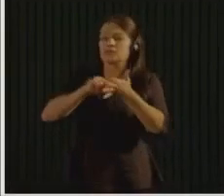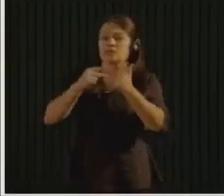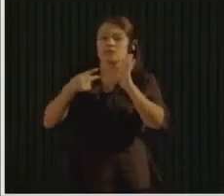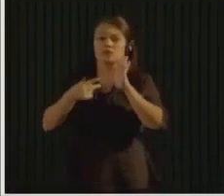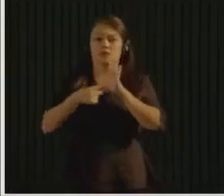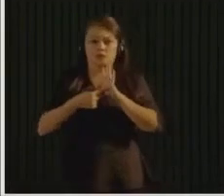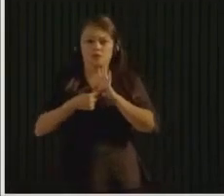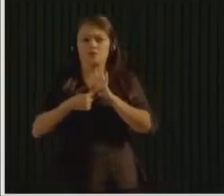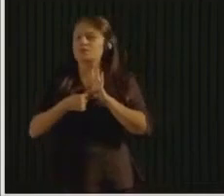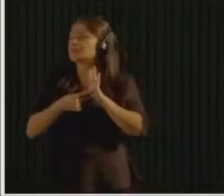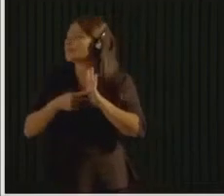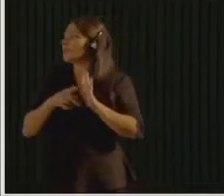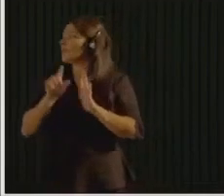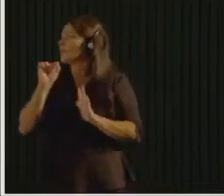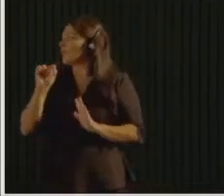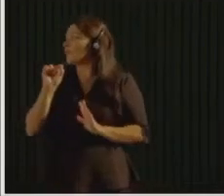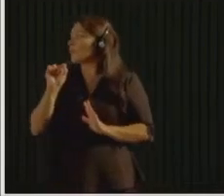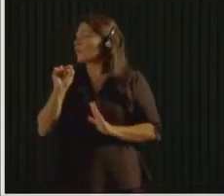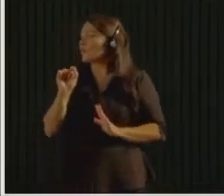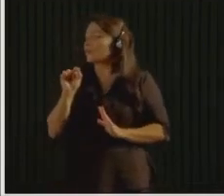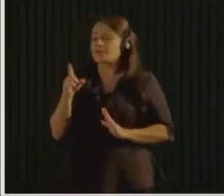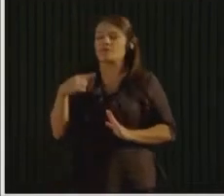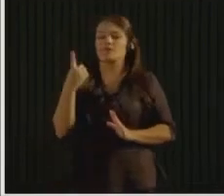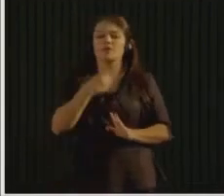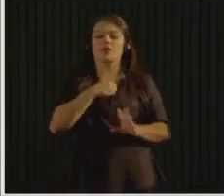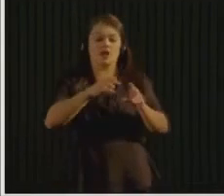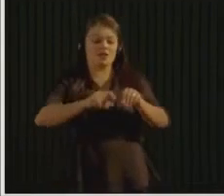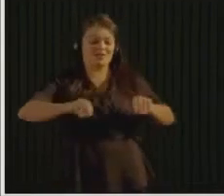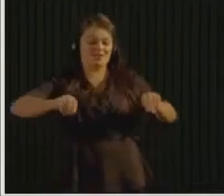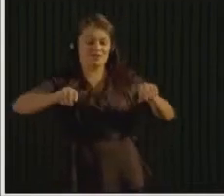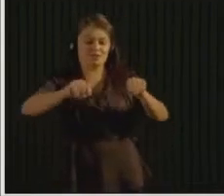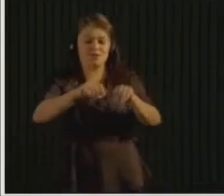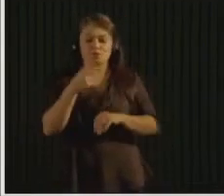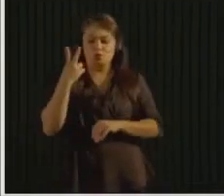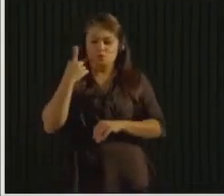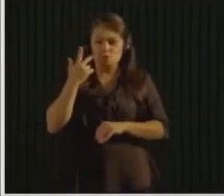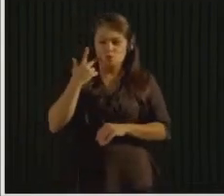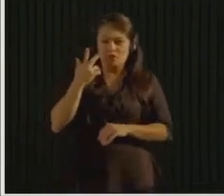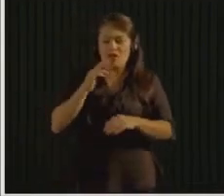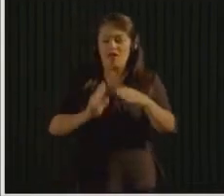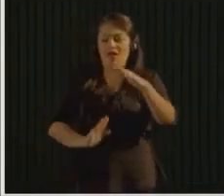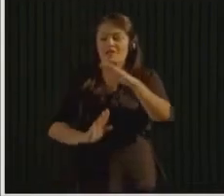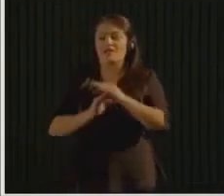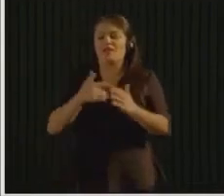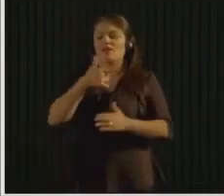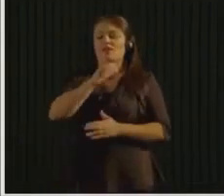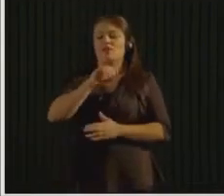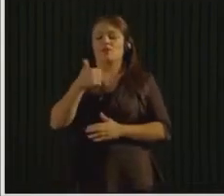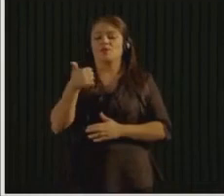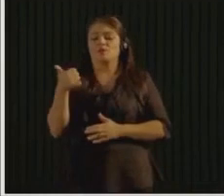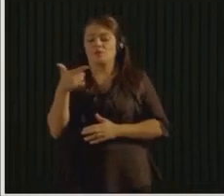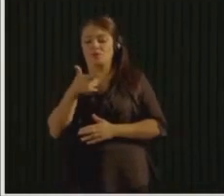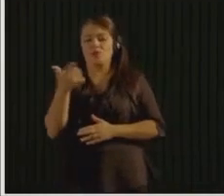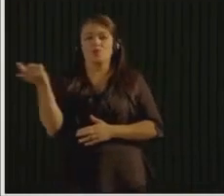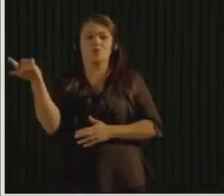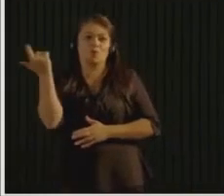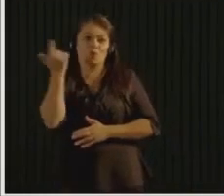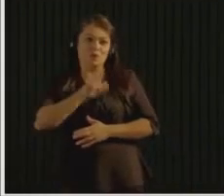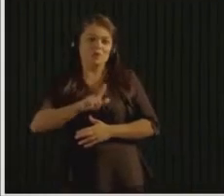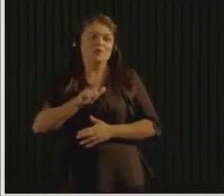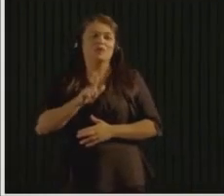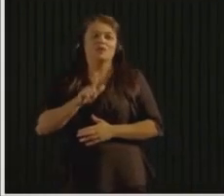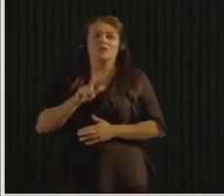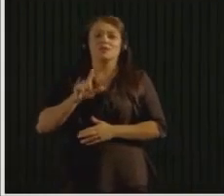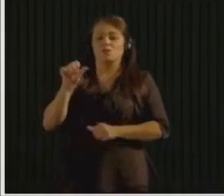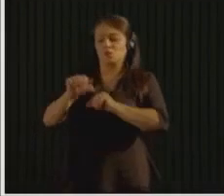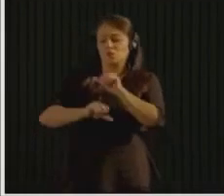we should be able to get all organics out of landfill. Cool stands for compostable organics out of landfills now,